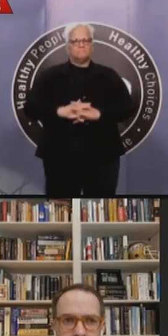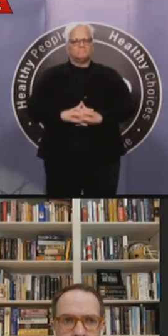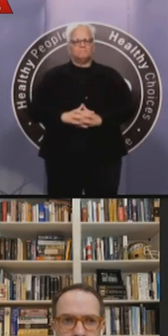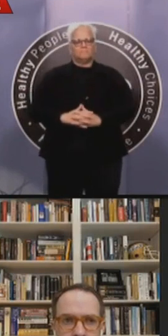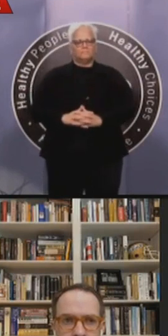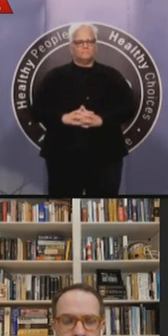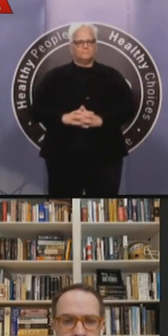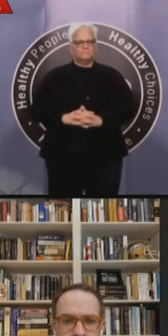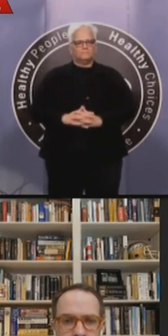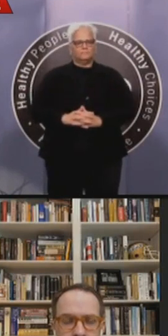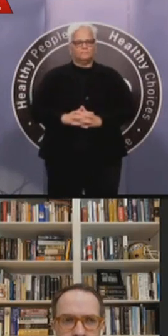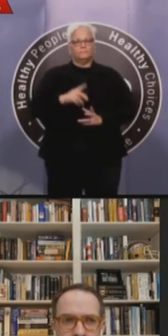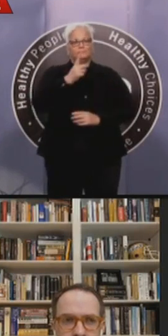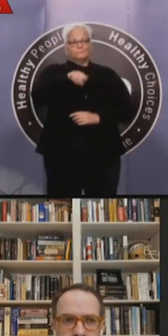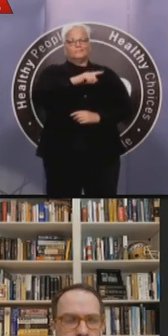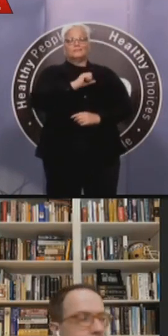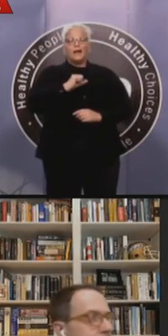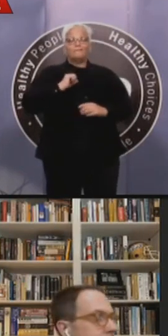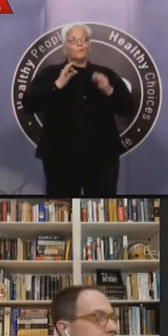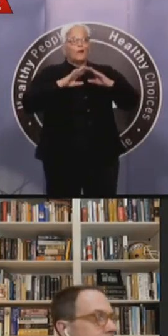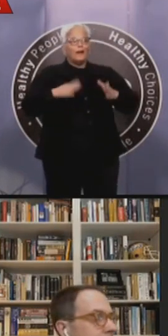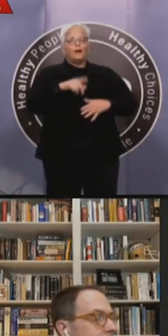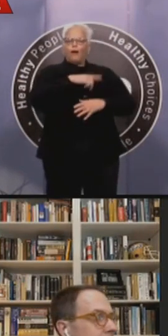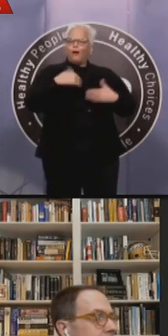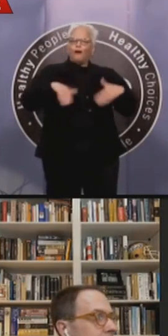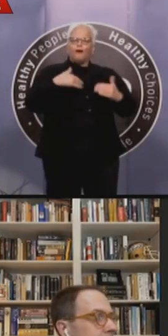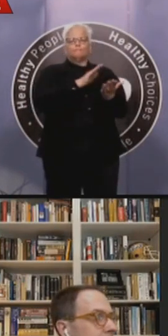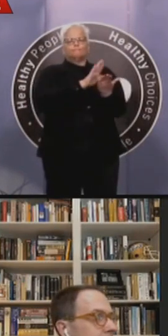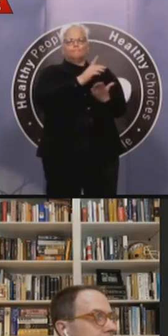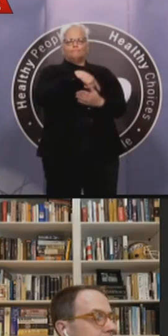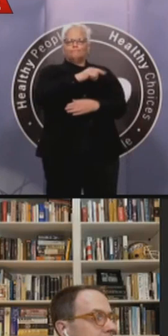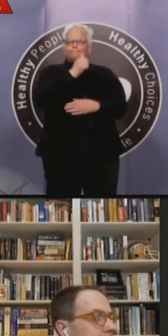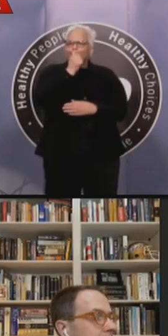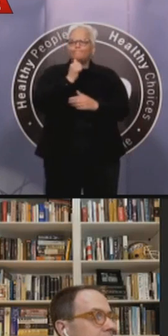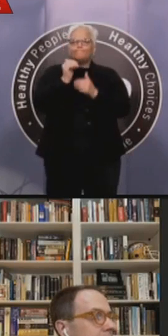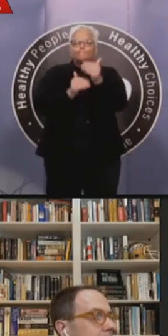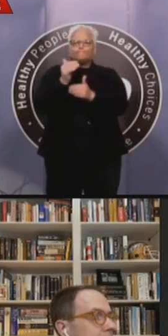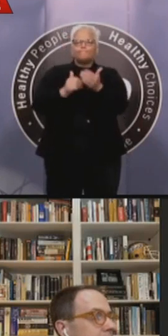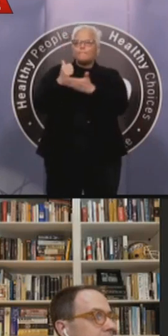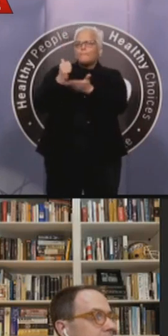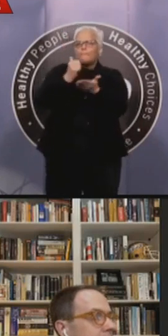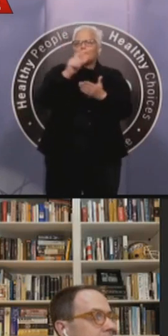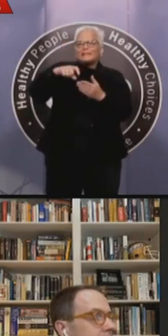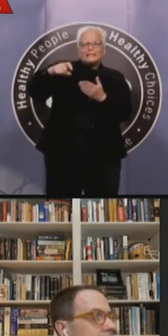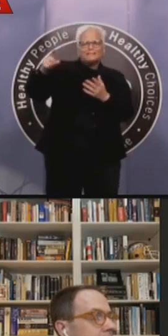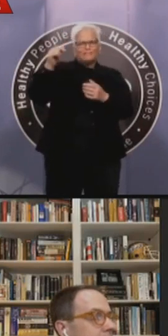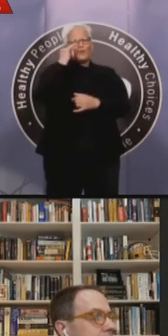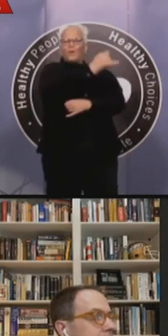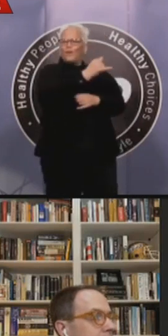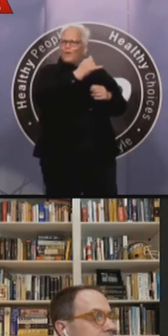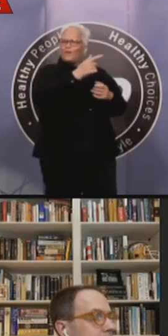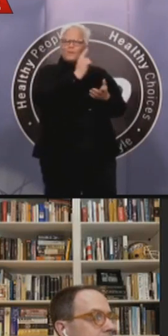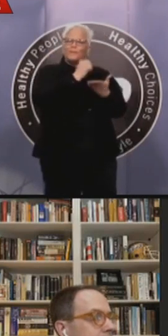true of all the, uh, different divisions at Tulsa County. People are still doing their jobs. Most of the folks who are over 60 are